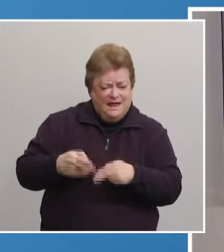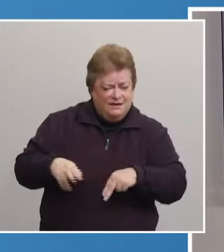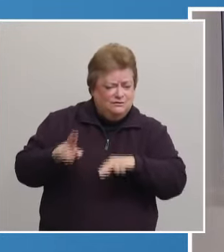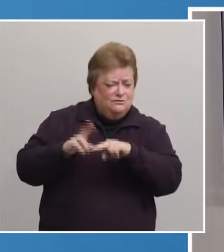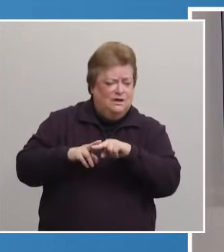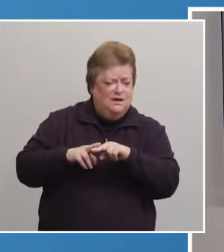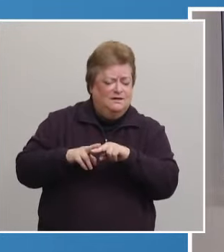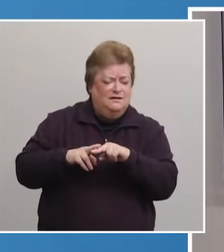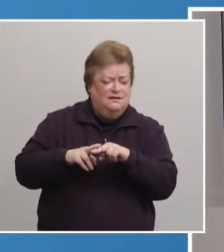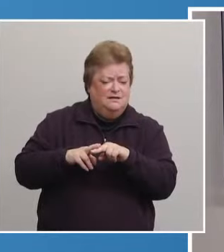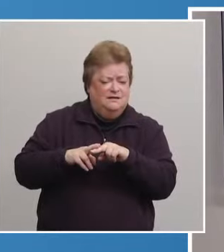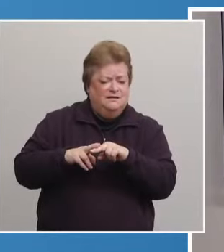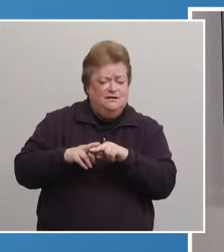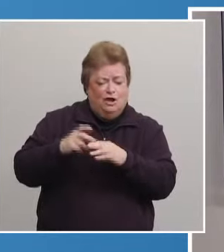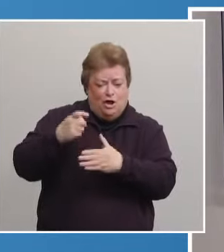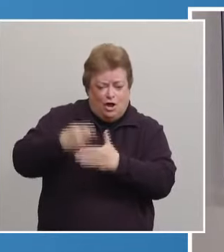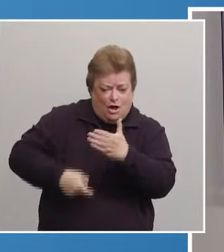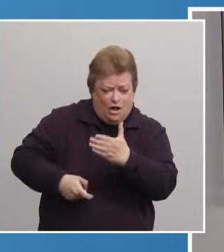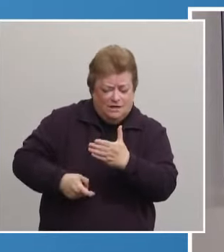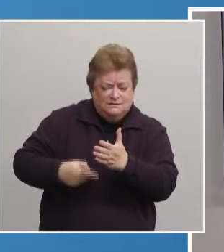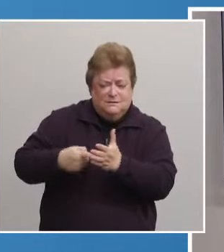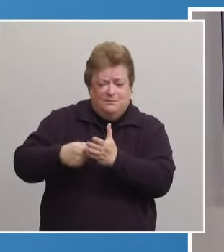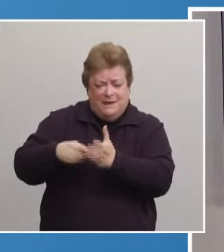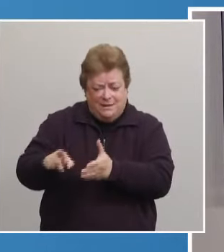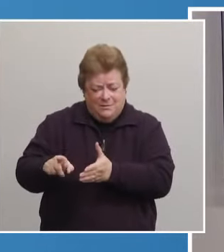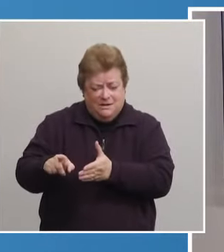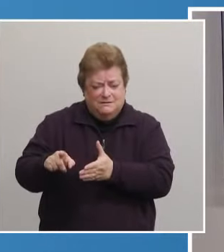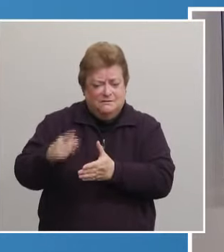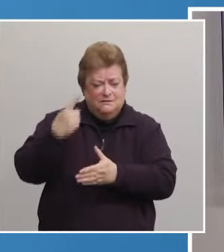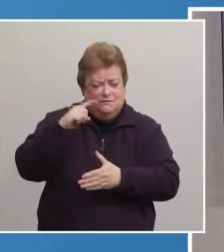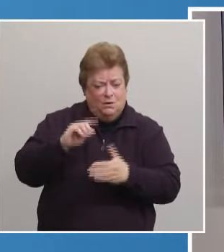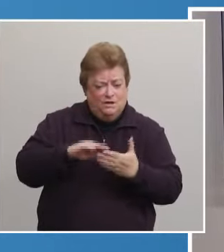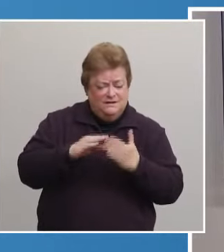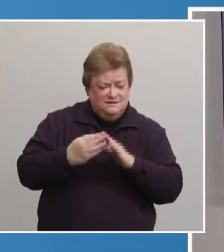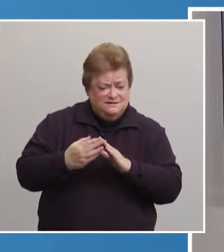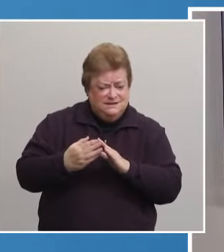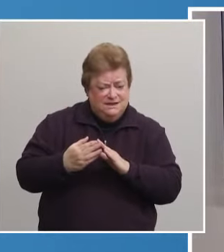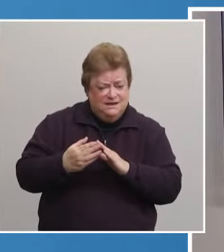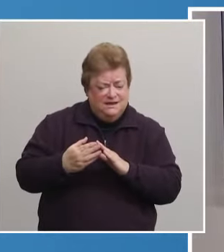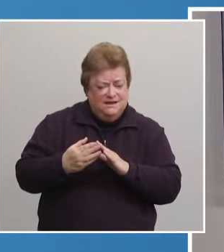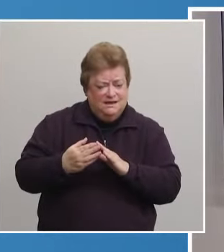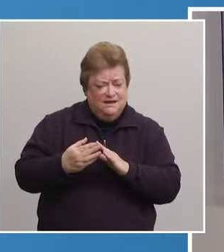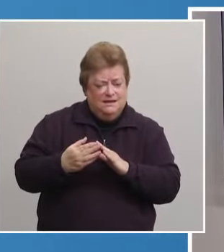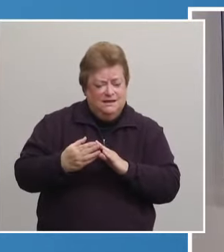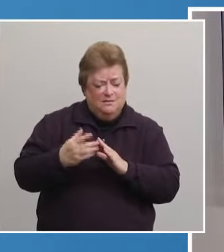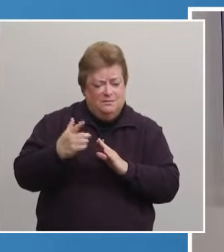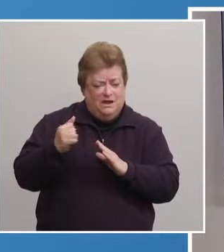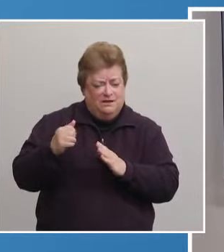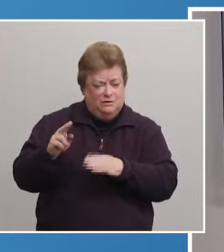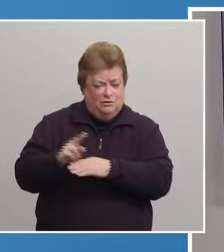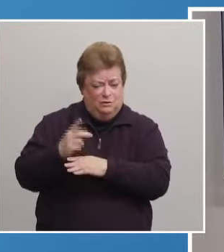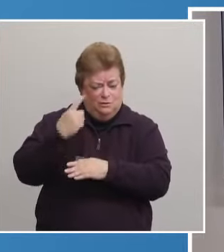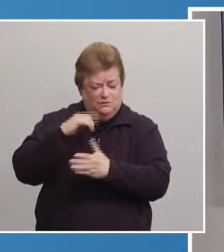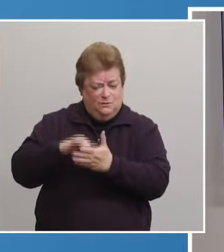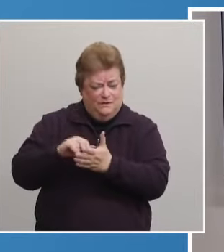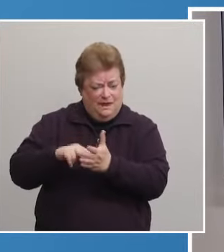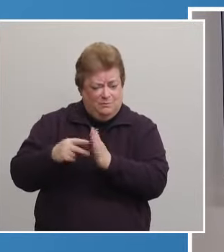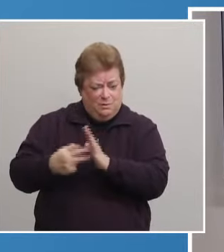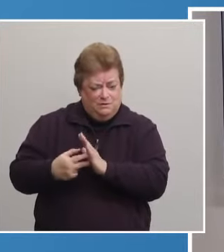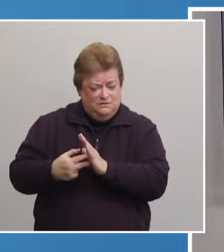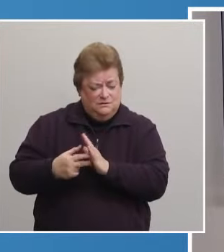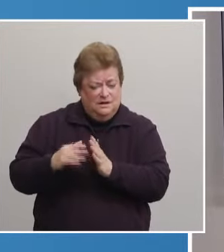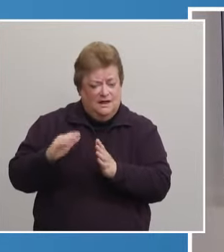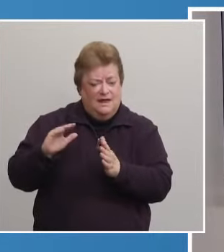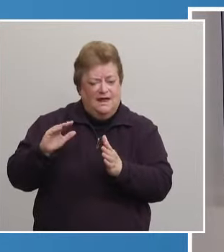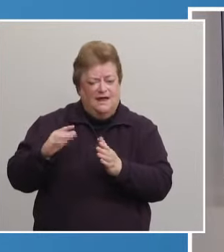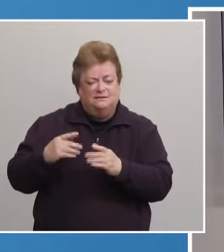value in terms of costs or payments and, and in that it's used for this purpose, um, is it, as opposed to other